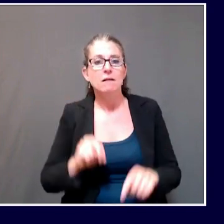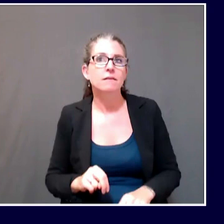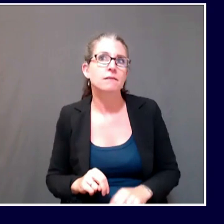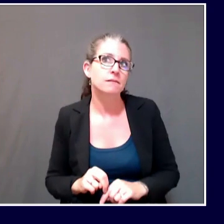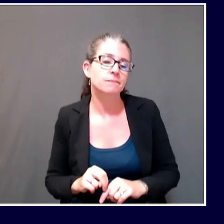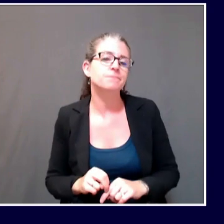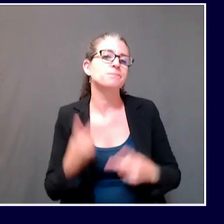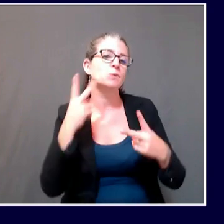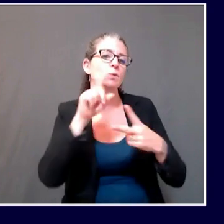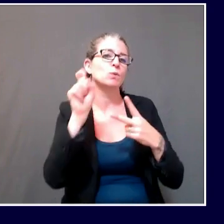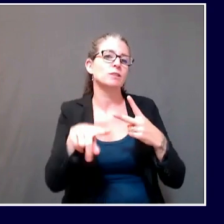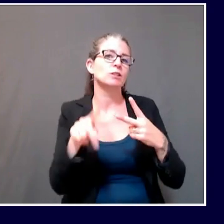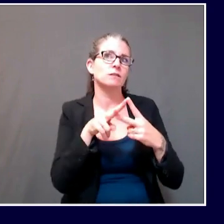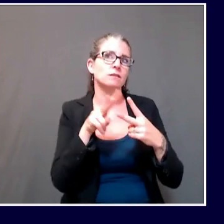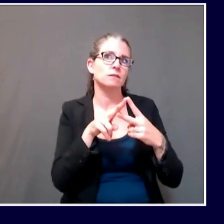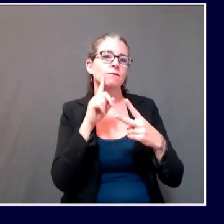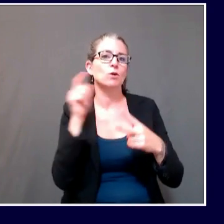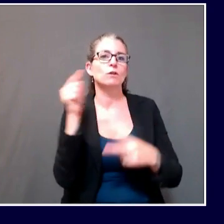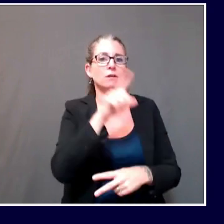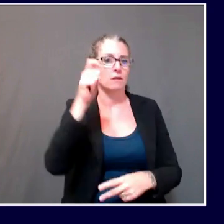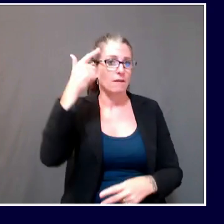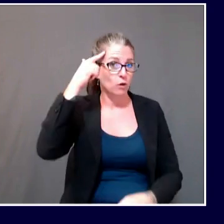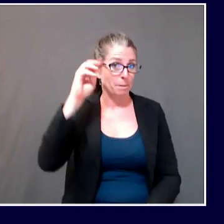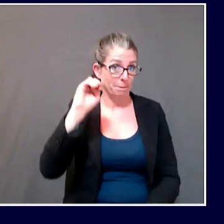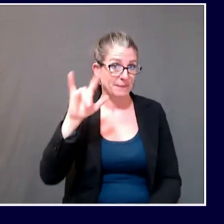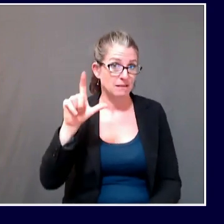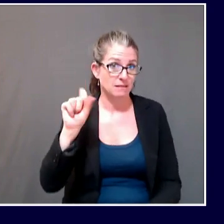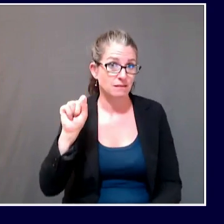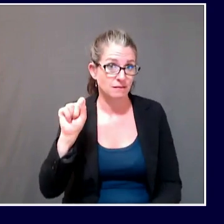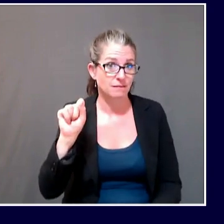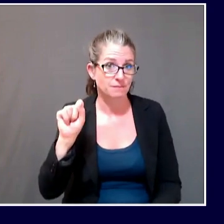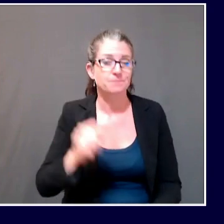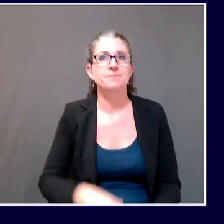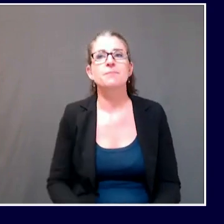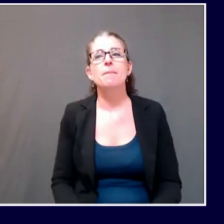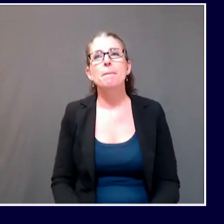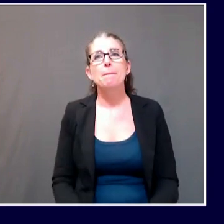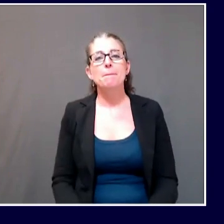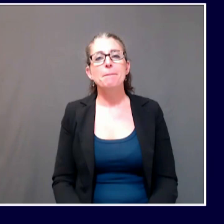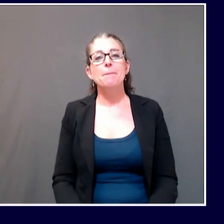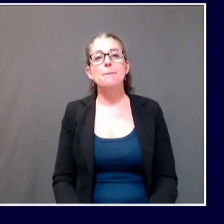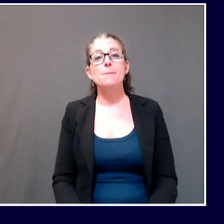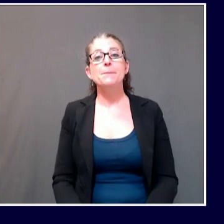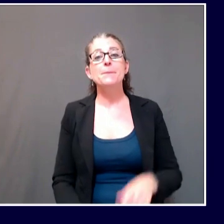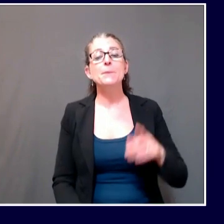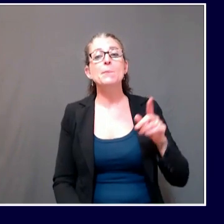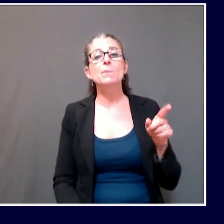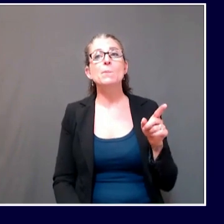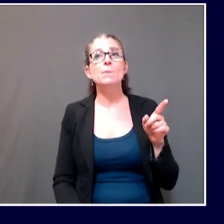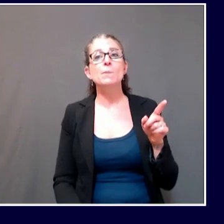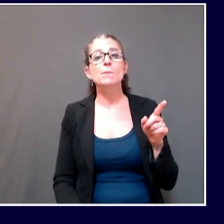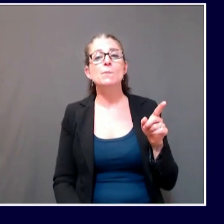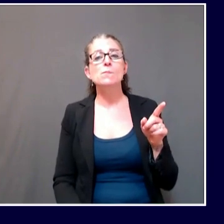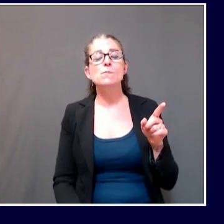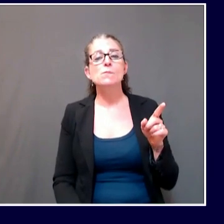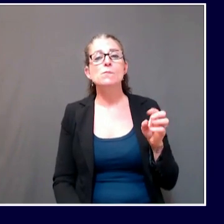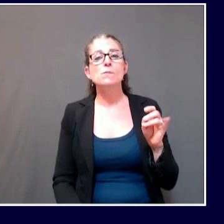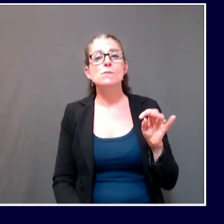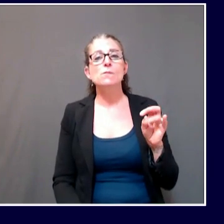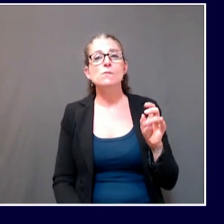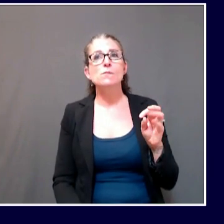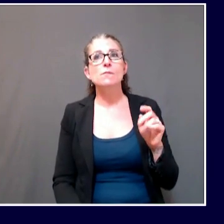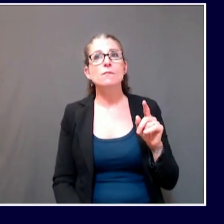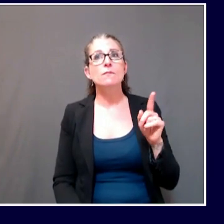decreased state revenues due to the pandemic. To start with, when it comes to proposals for cuts to state departments,